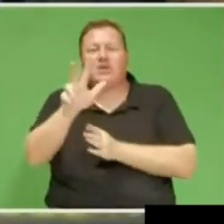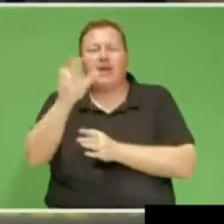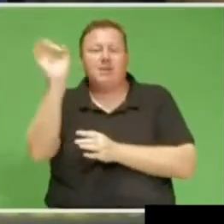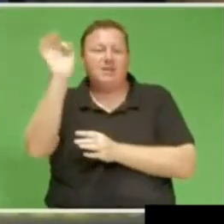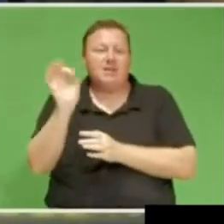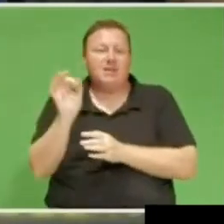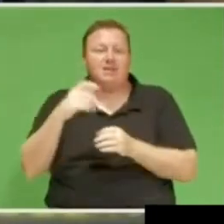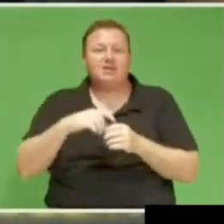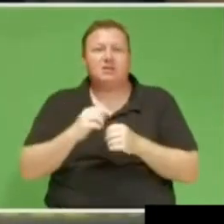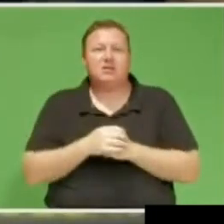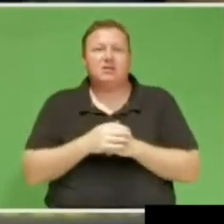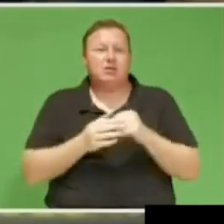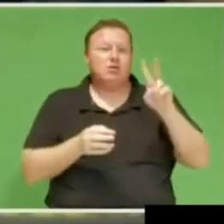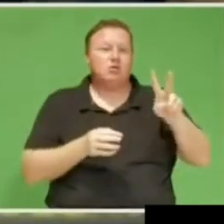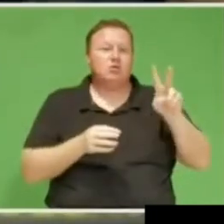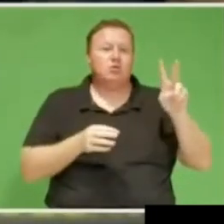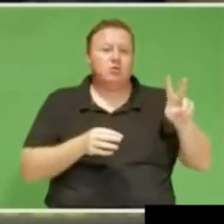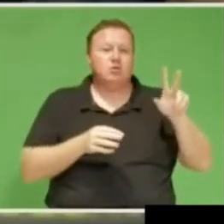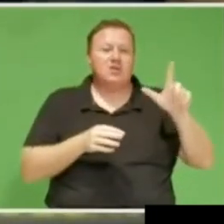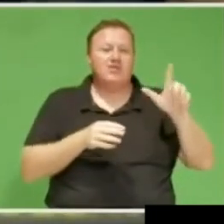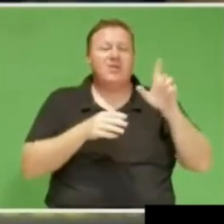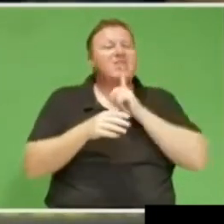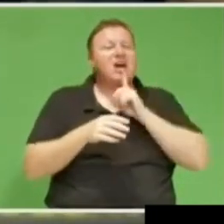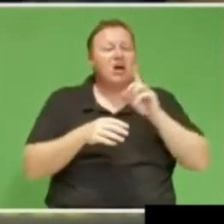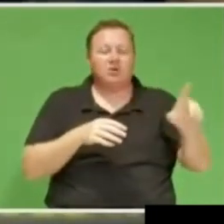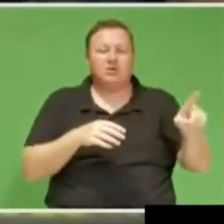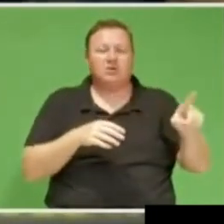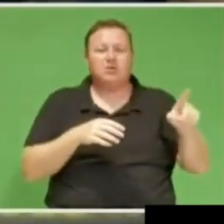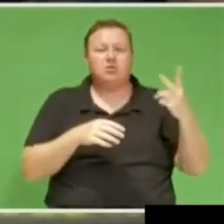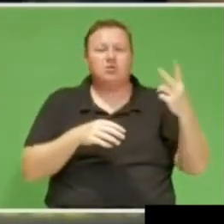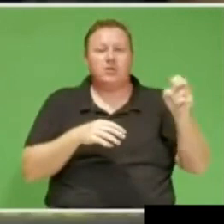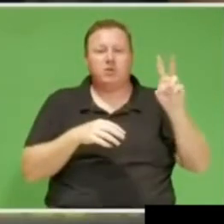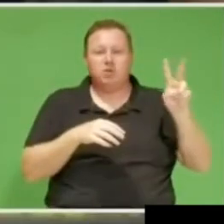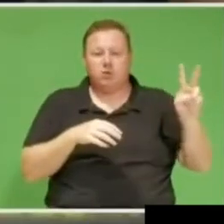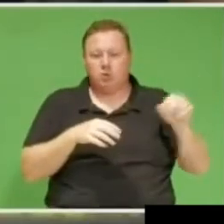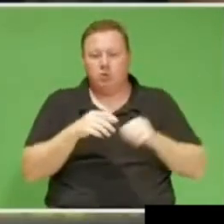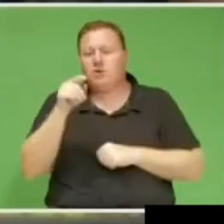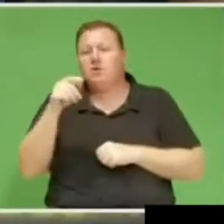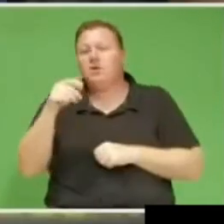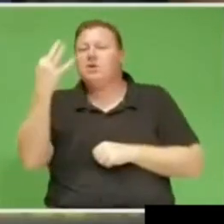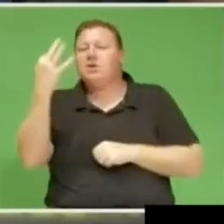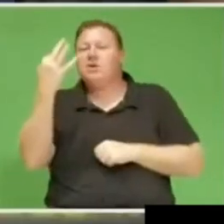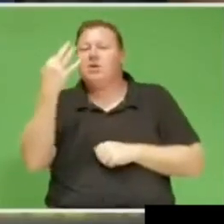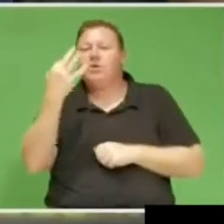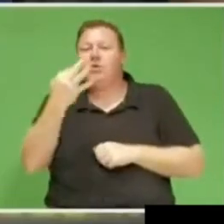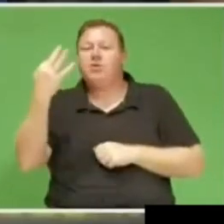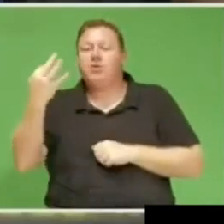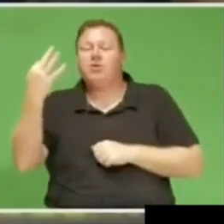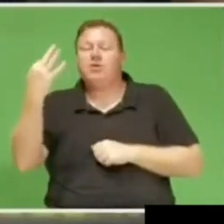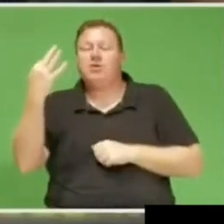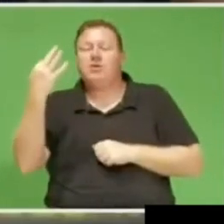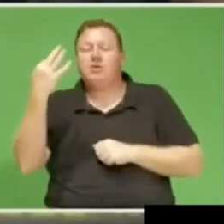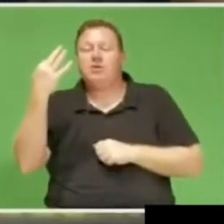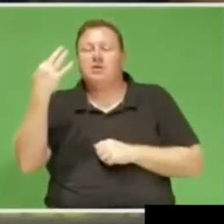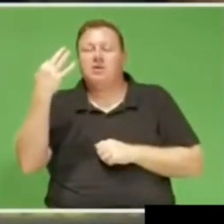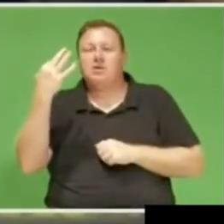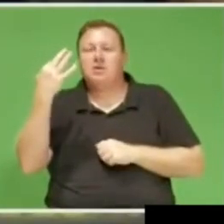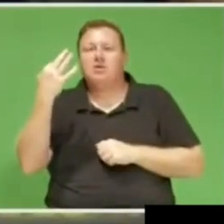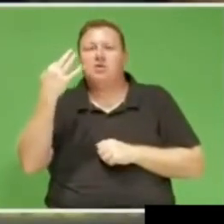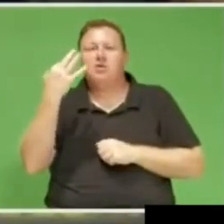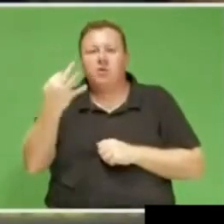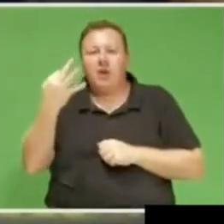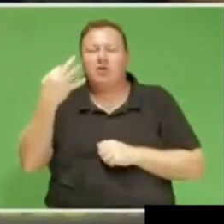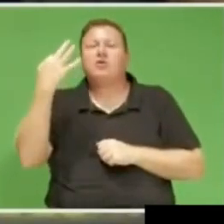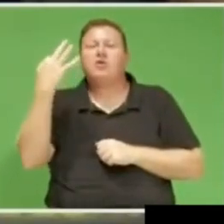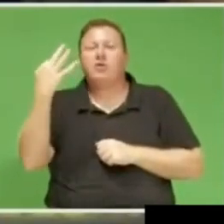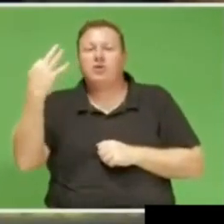percent from 227 thousand in 2022 to 333 thousand in 2023 resulting